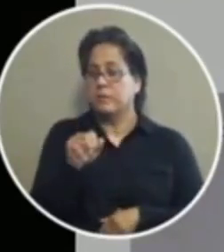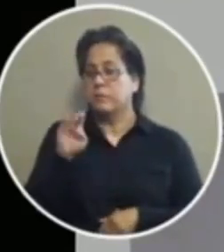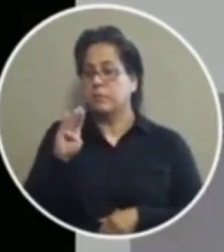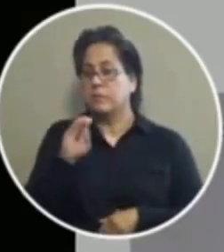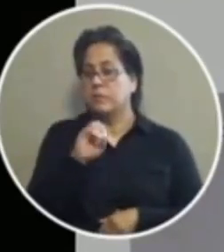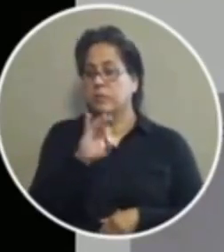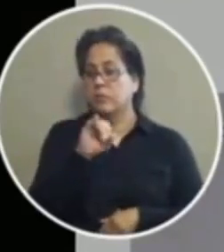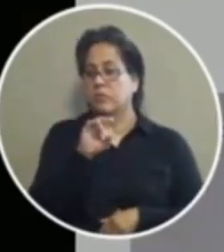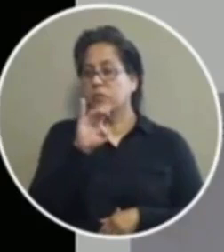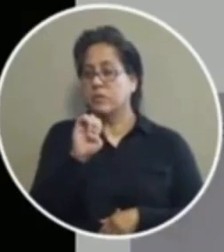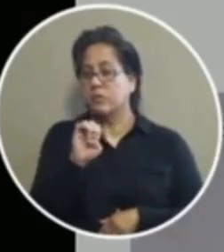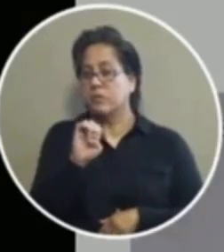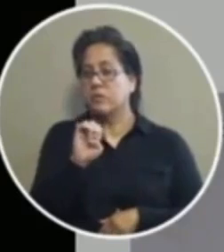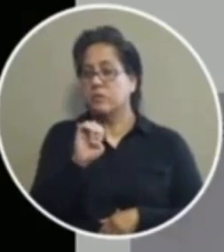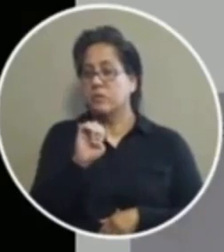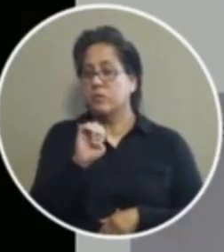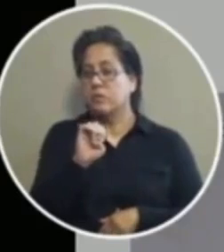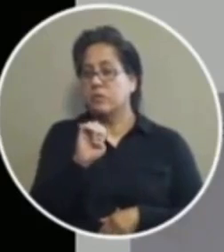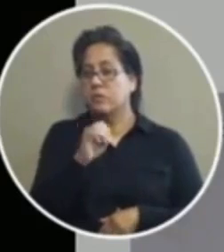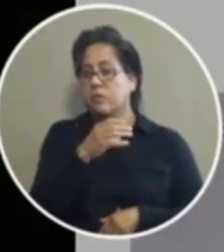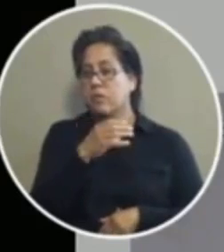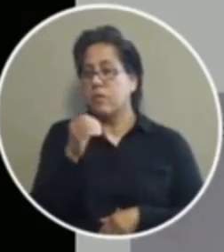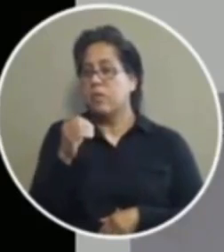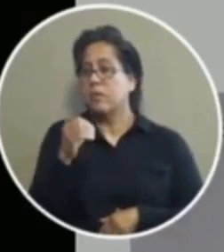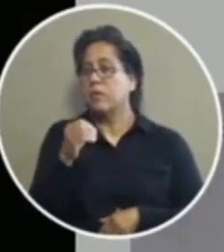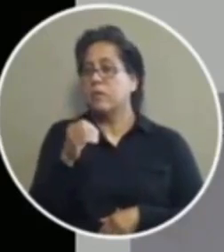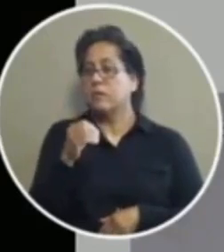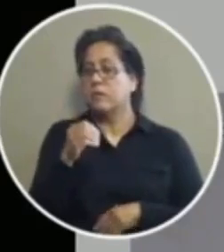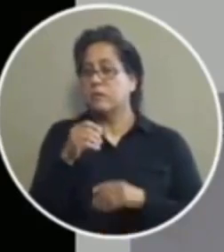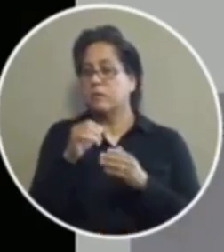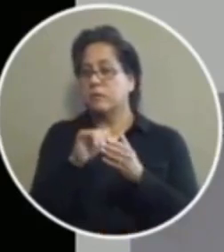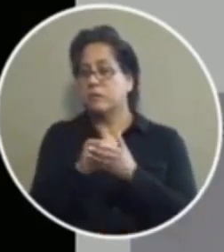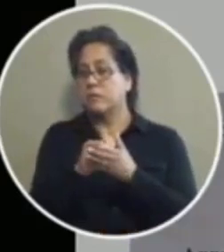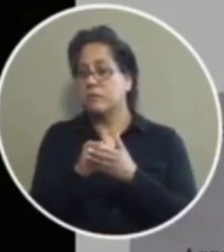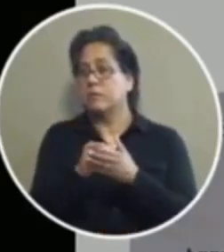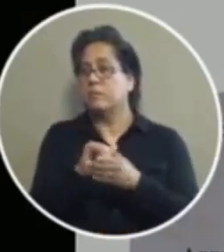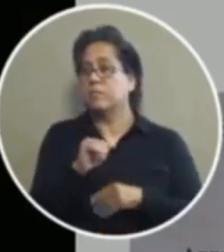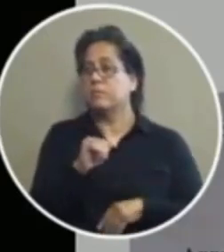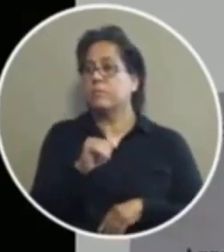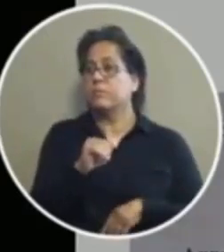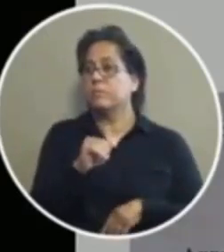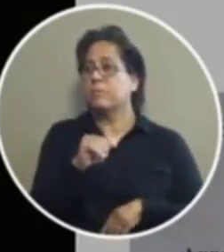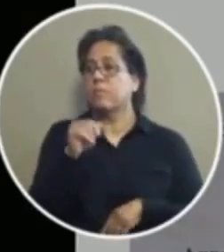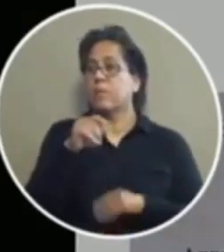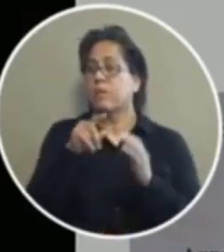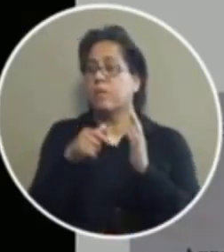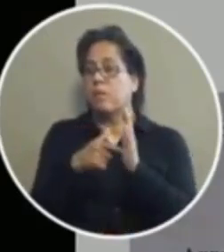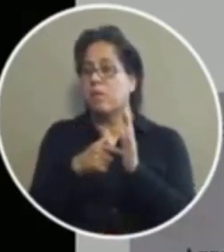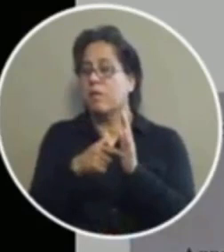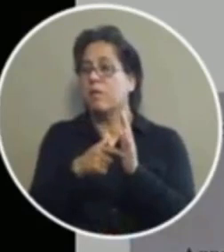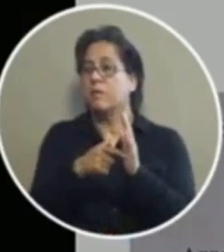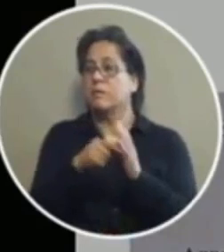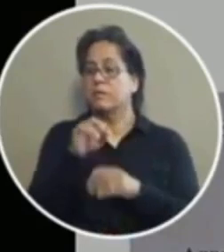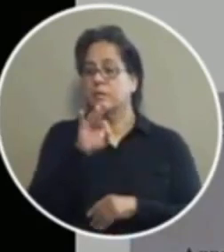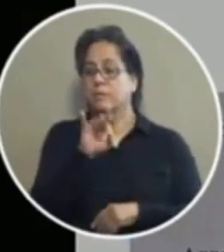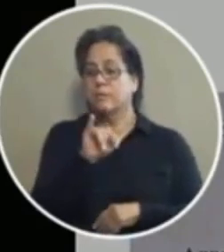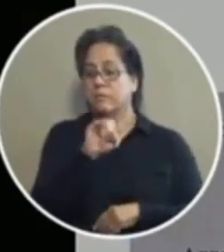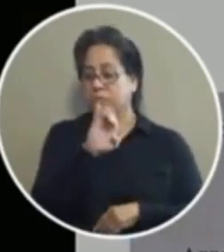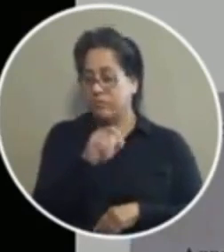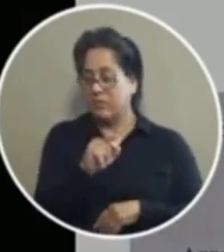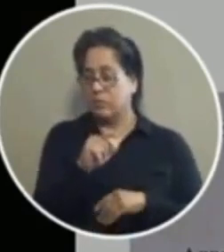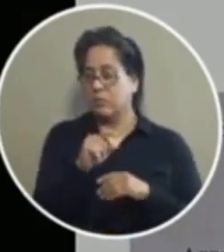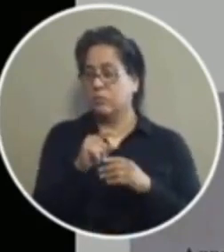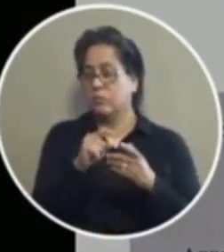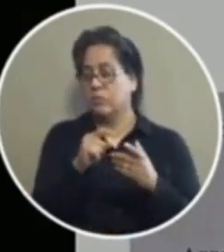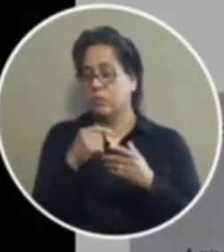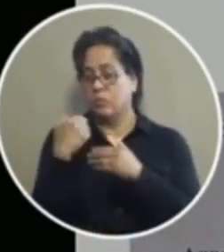that were all authorized under the law back from back in 2007 this is fiscally responsible as well as